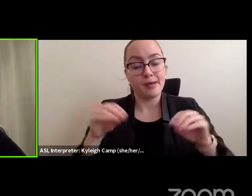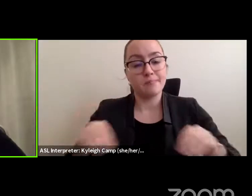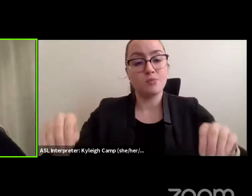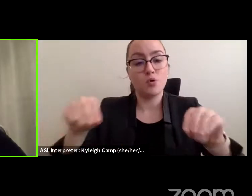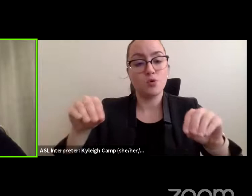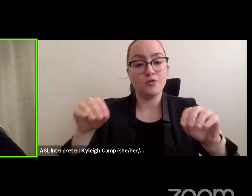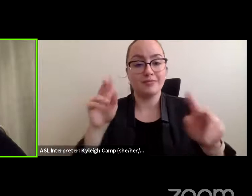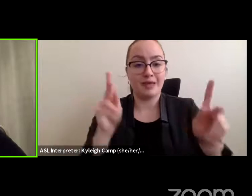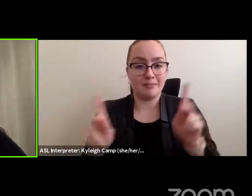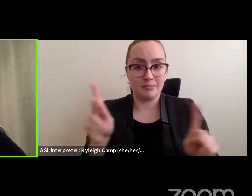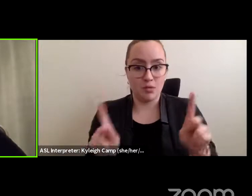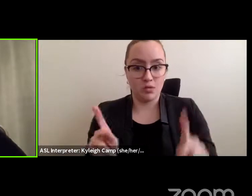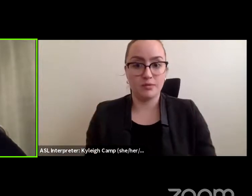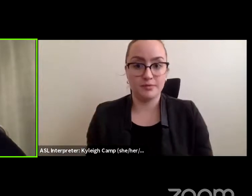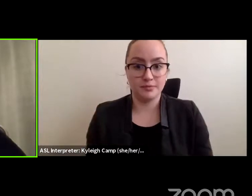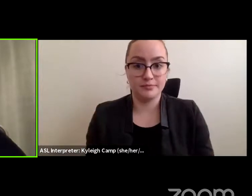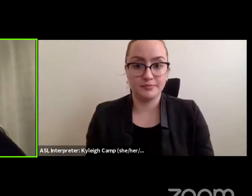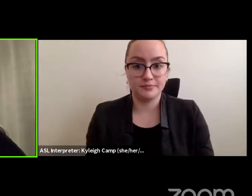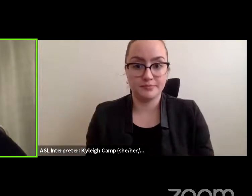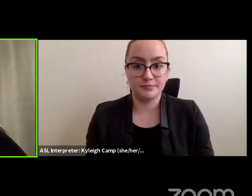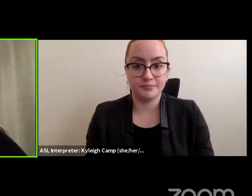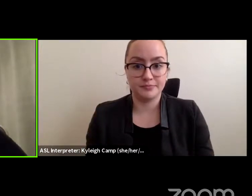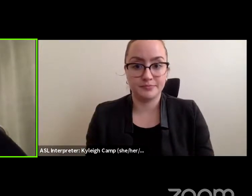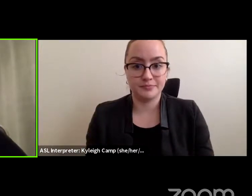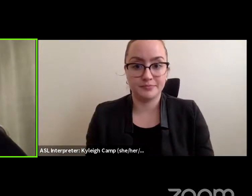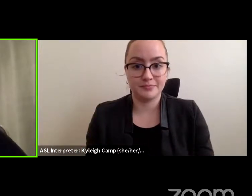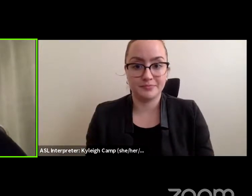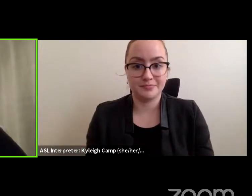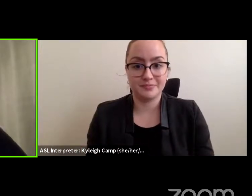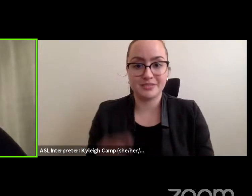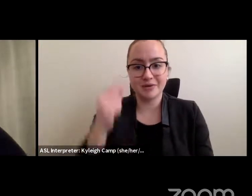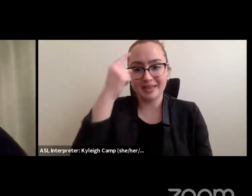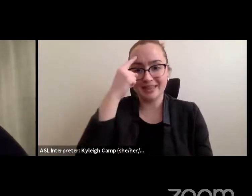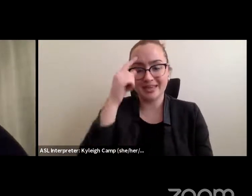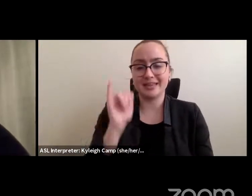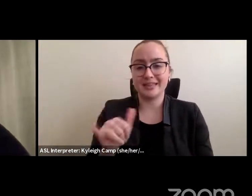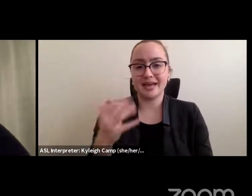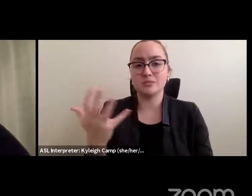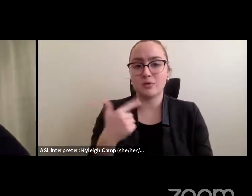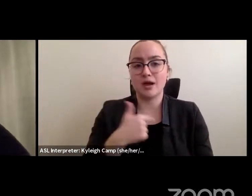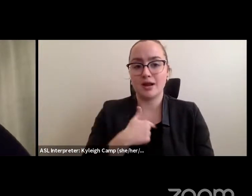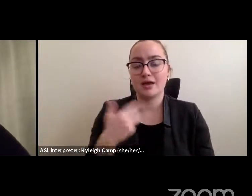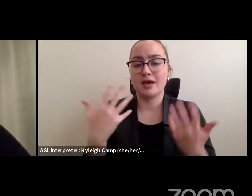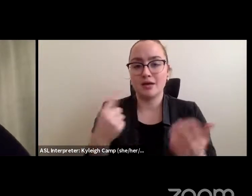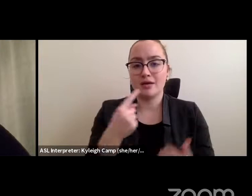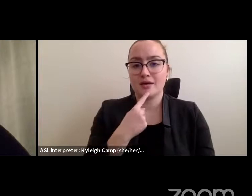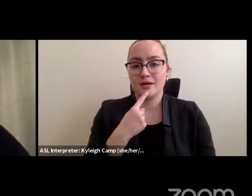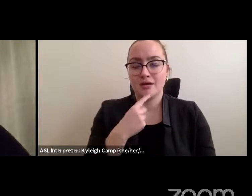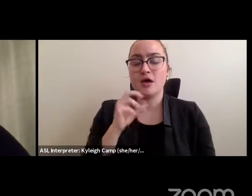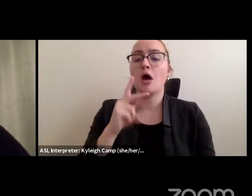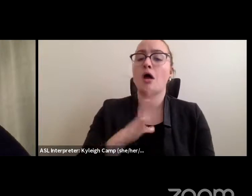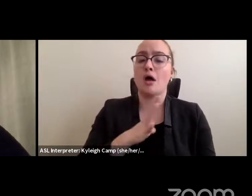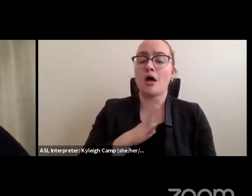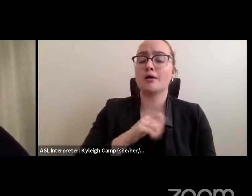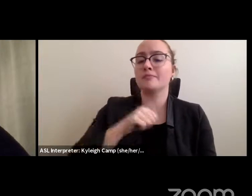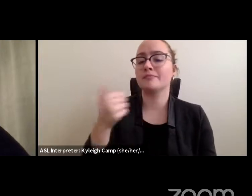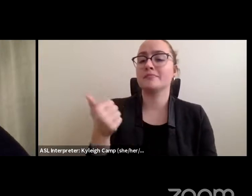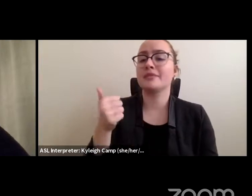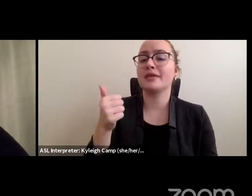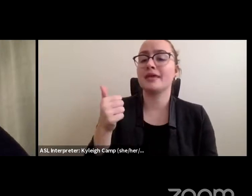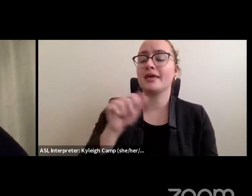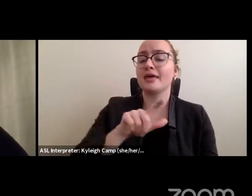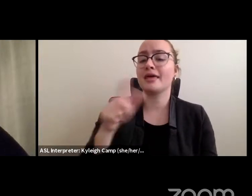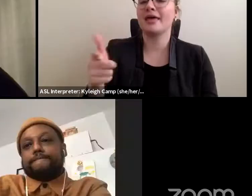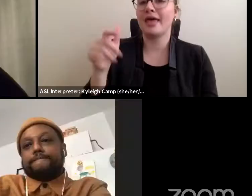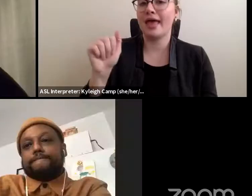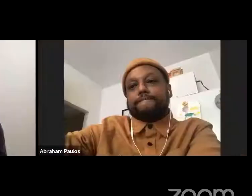that's, I think, in a nutshell, what I wanted to say. Yeah, let's hear from Abe real quick. What role of post